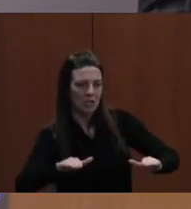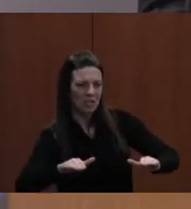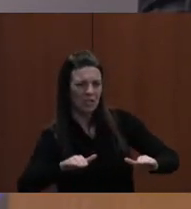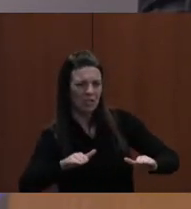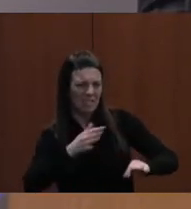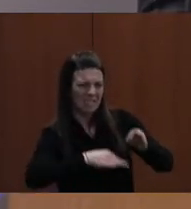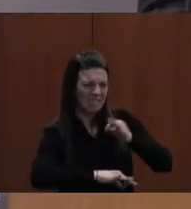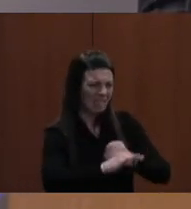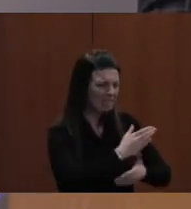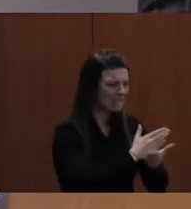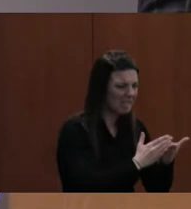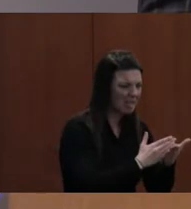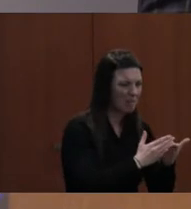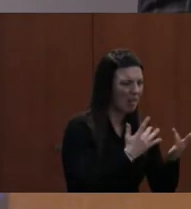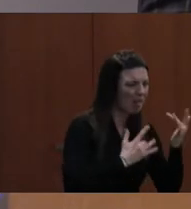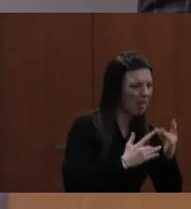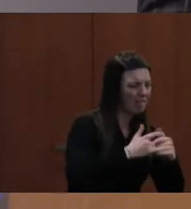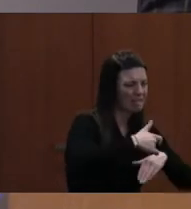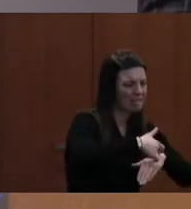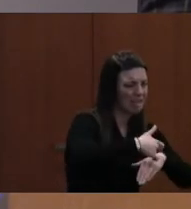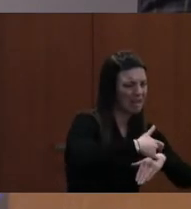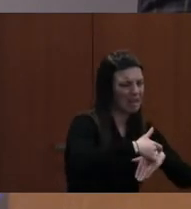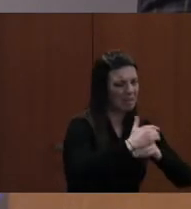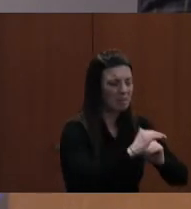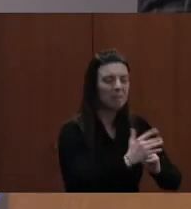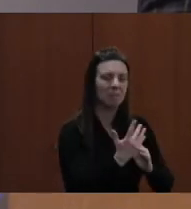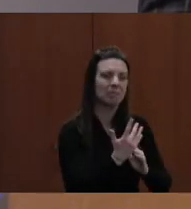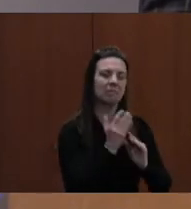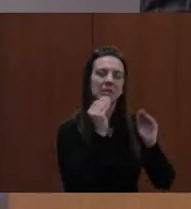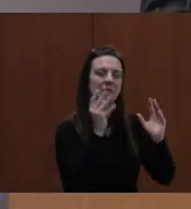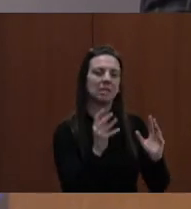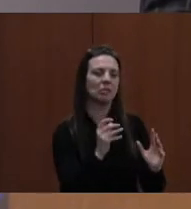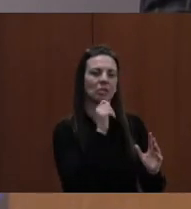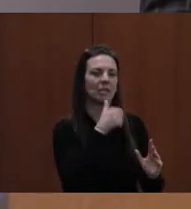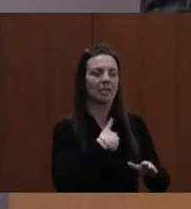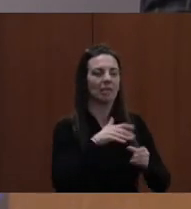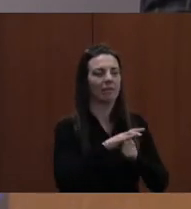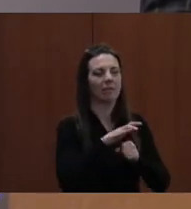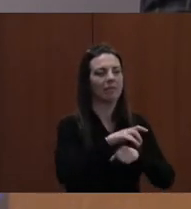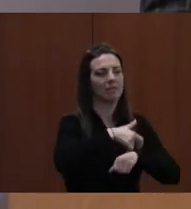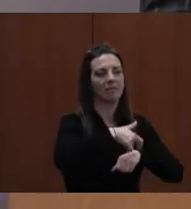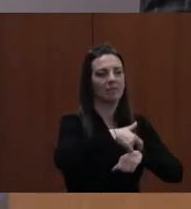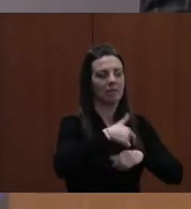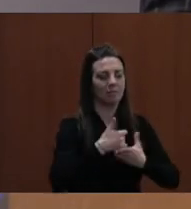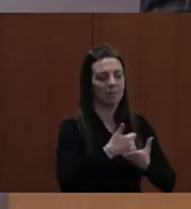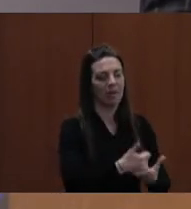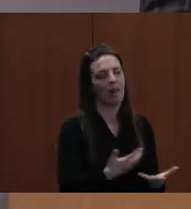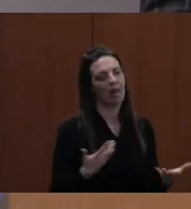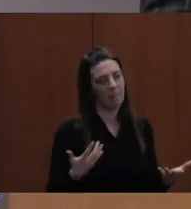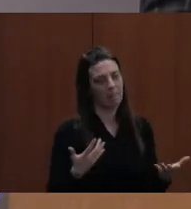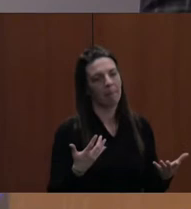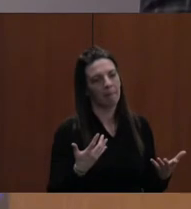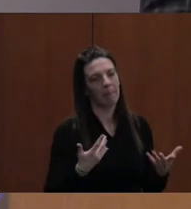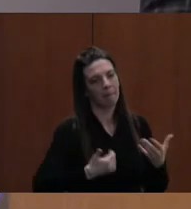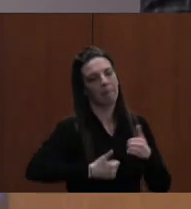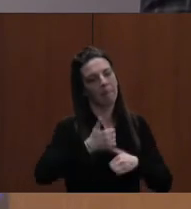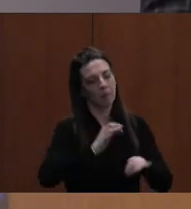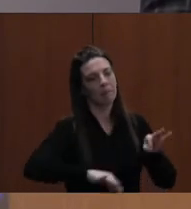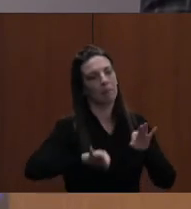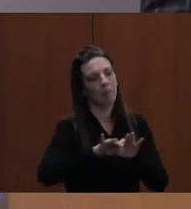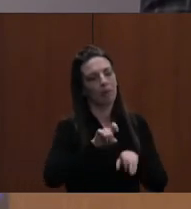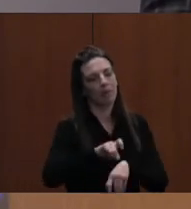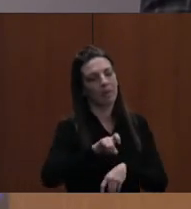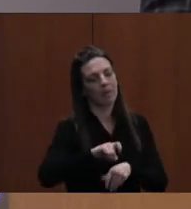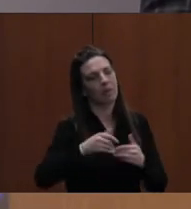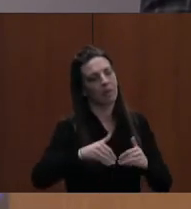there's only so much time in a class period anyway. Teachers just can't get to the kids to help them. So I think the most critical need is